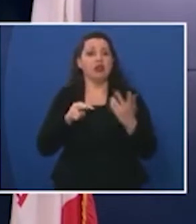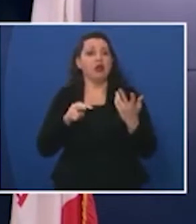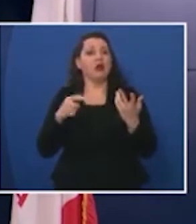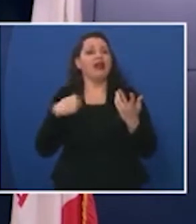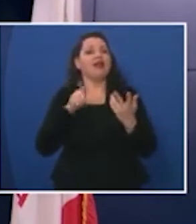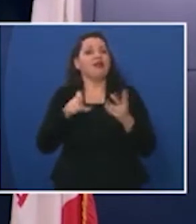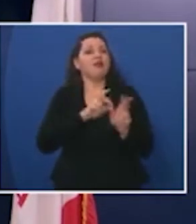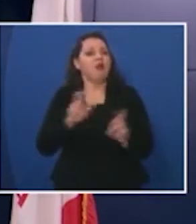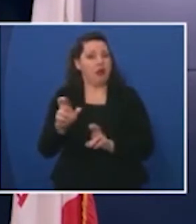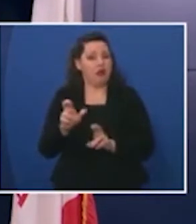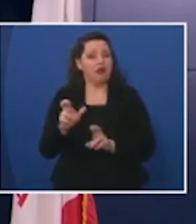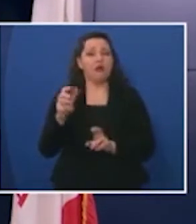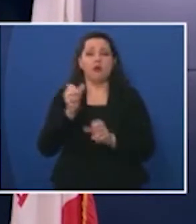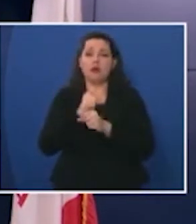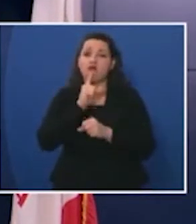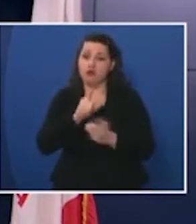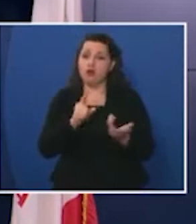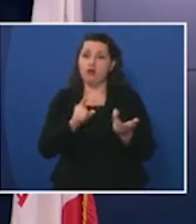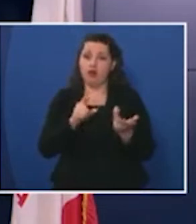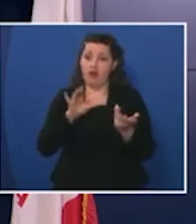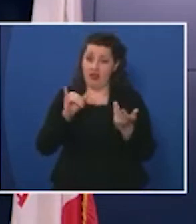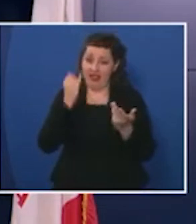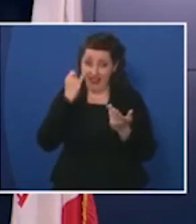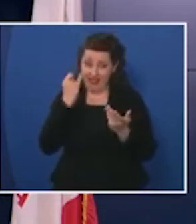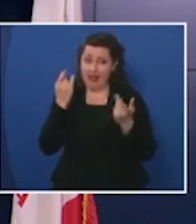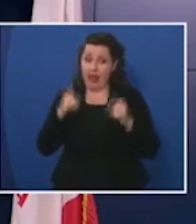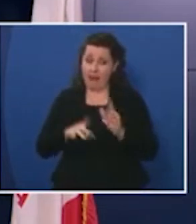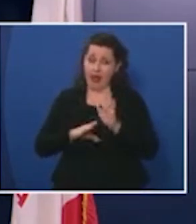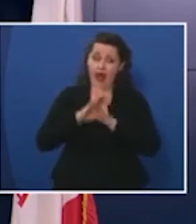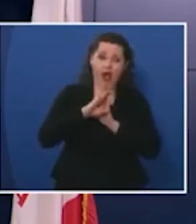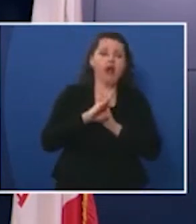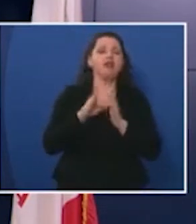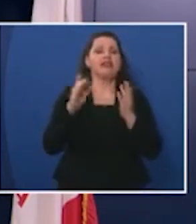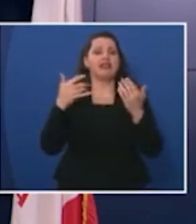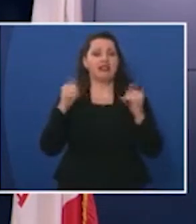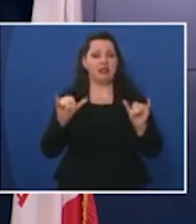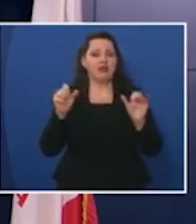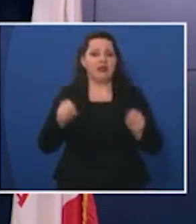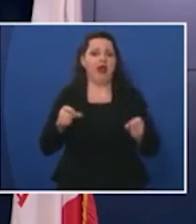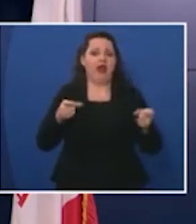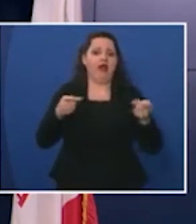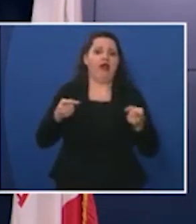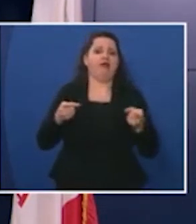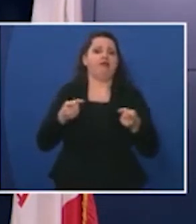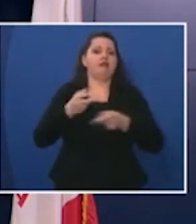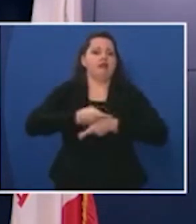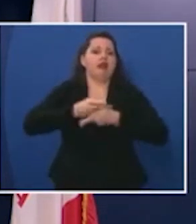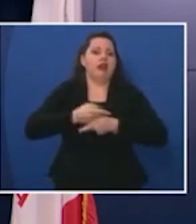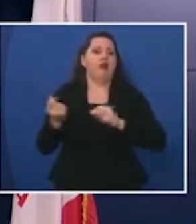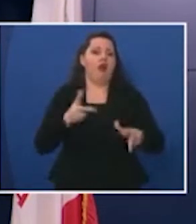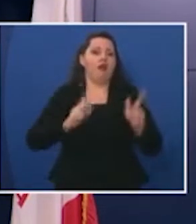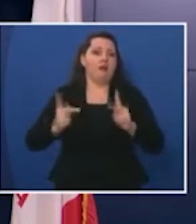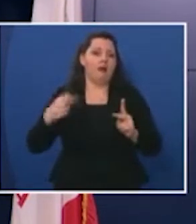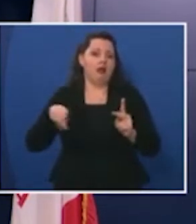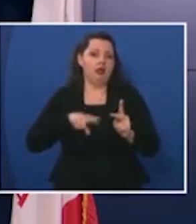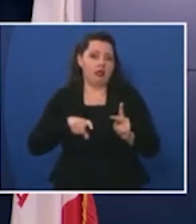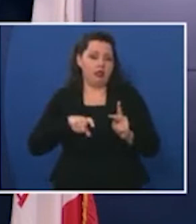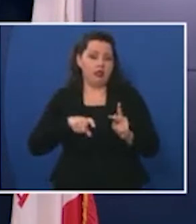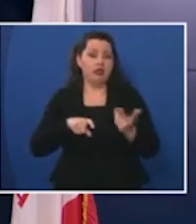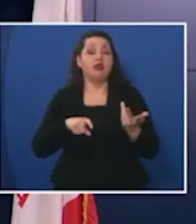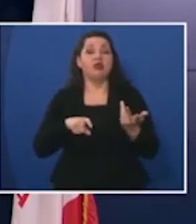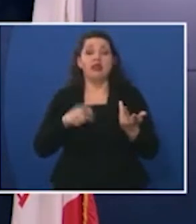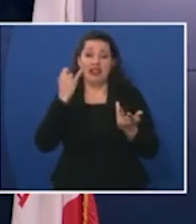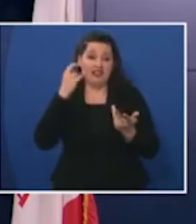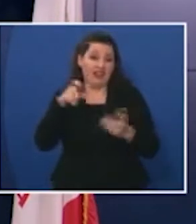we have to make sure that with that increased spike we still have the surge capacity to handle those that would need additional hospitalization